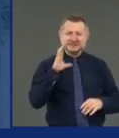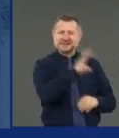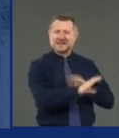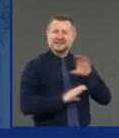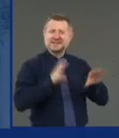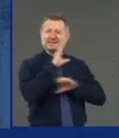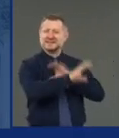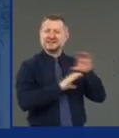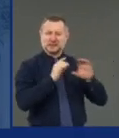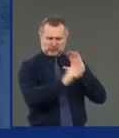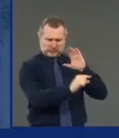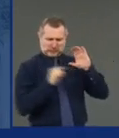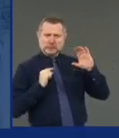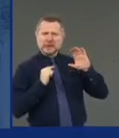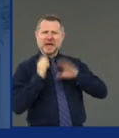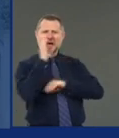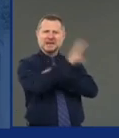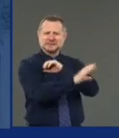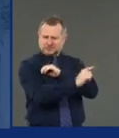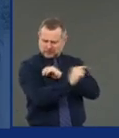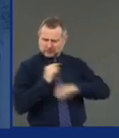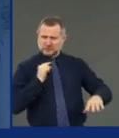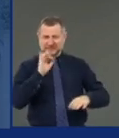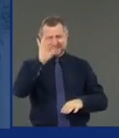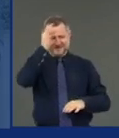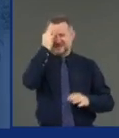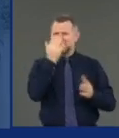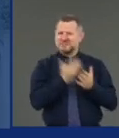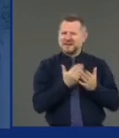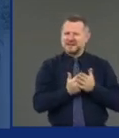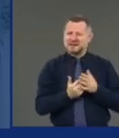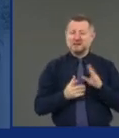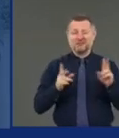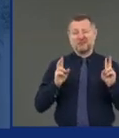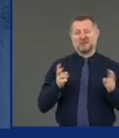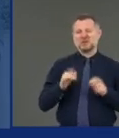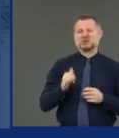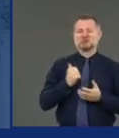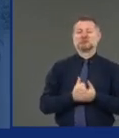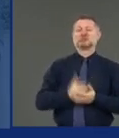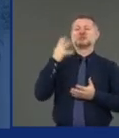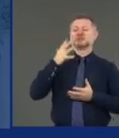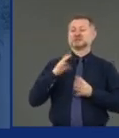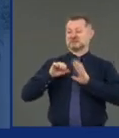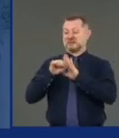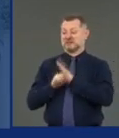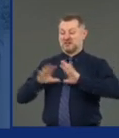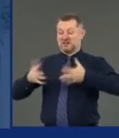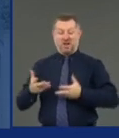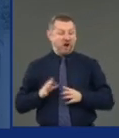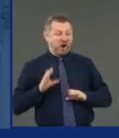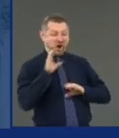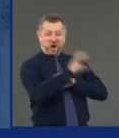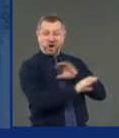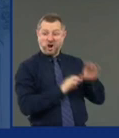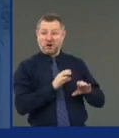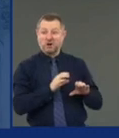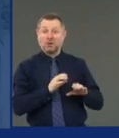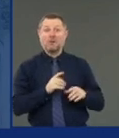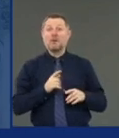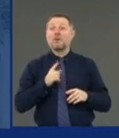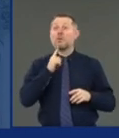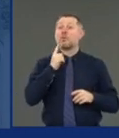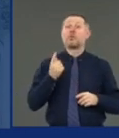into the federal government, the quote-unquote richer states, and they increased